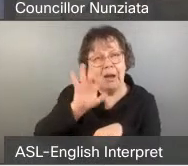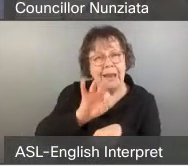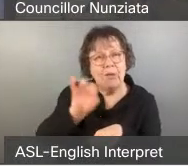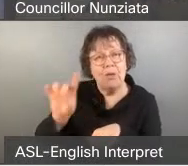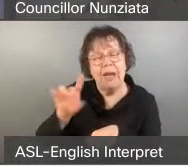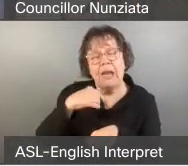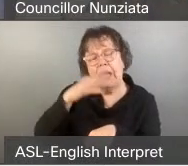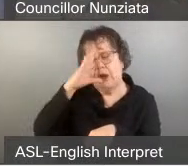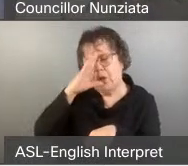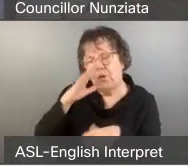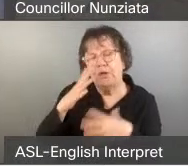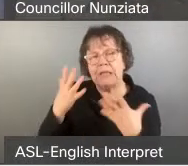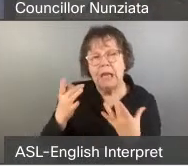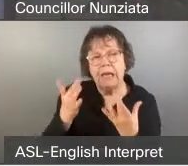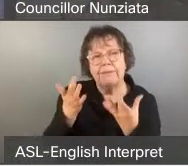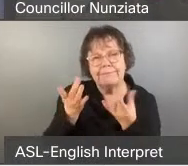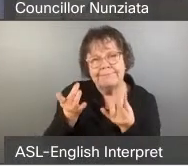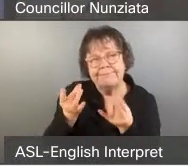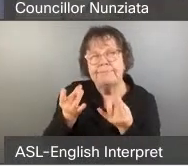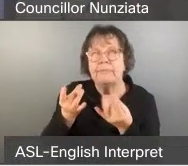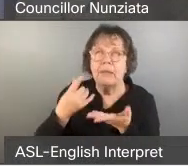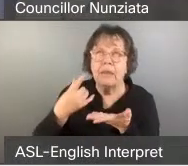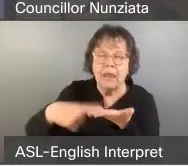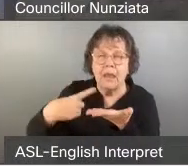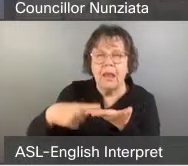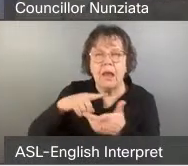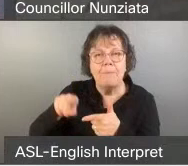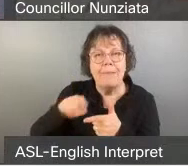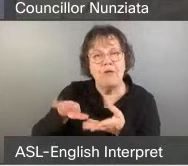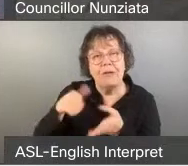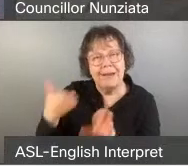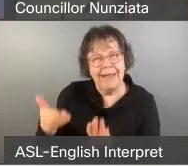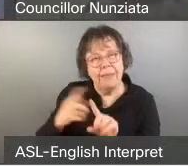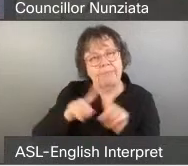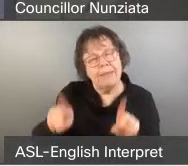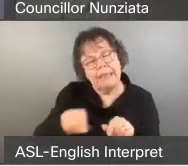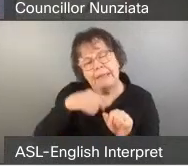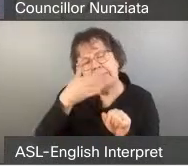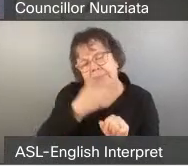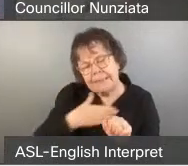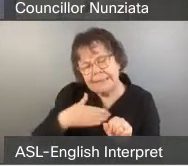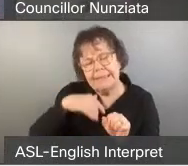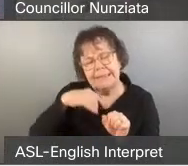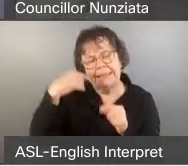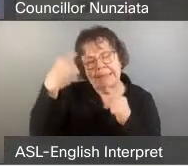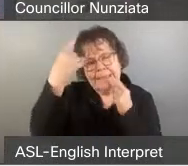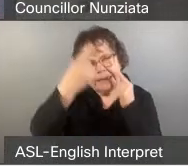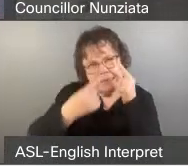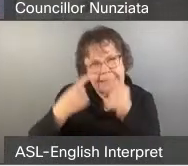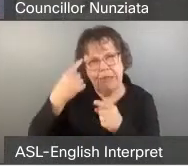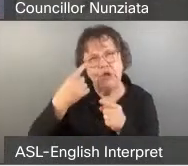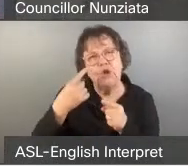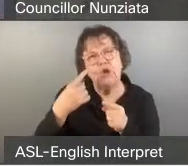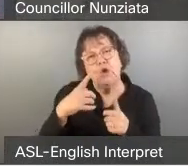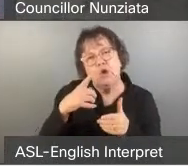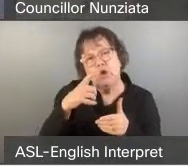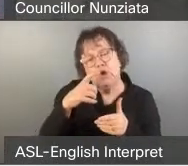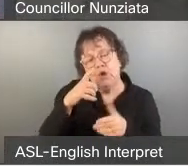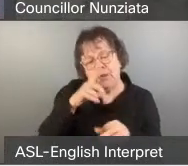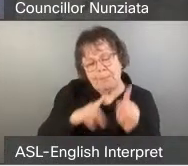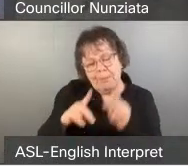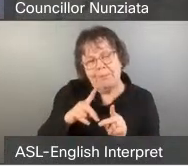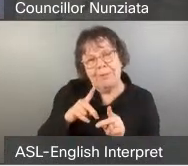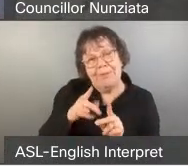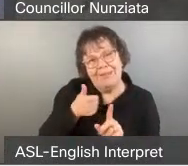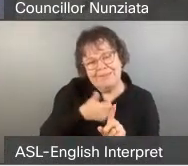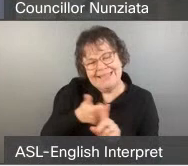death, I implore you to consider a system in which the most marginalized people of our city could feel comfortable receiving mental health